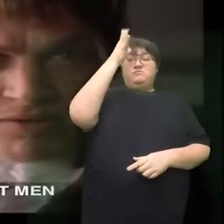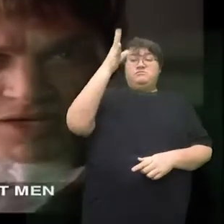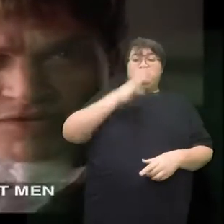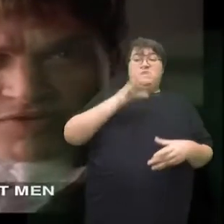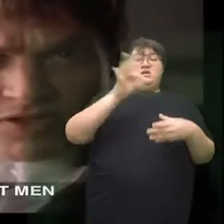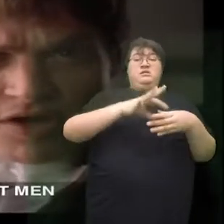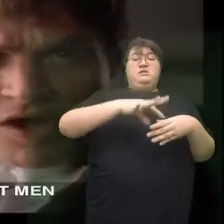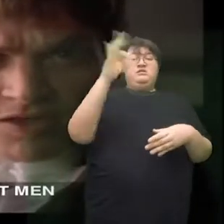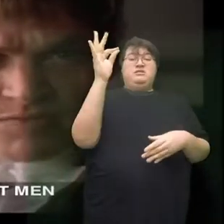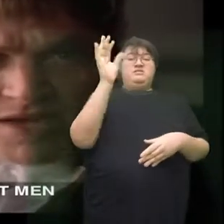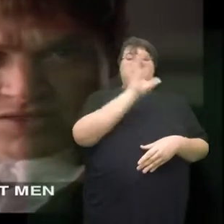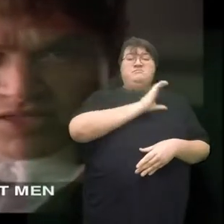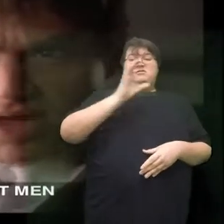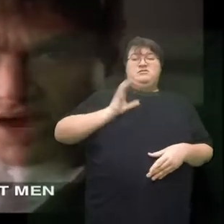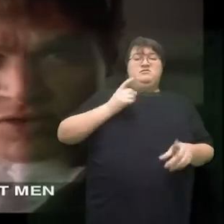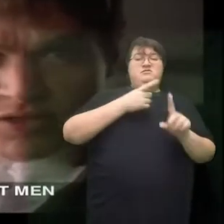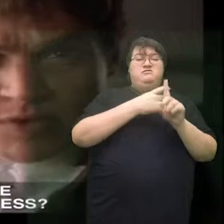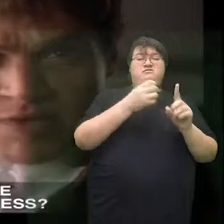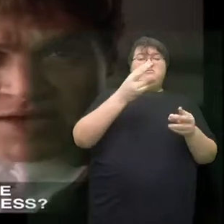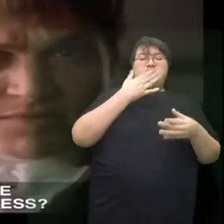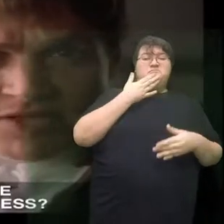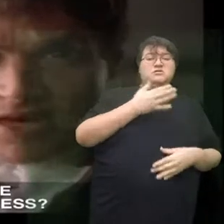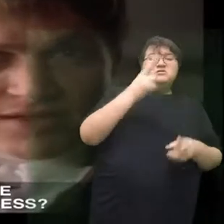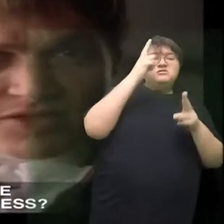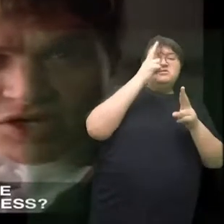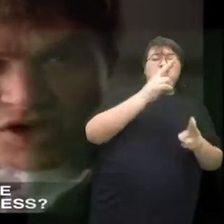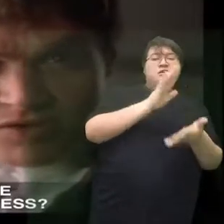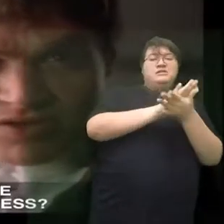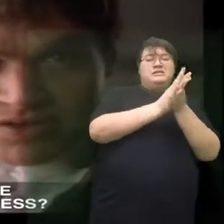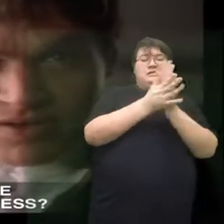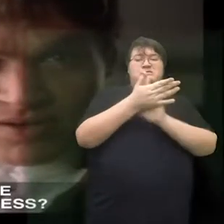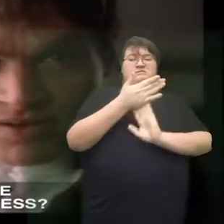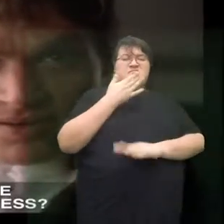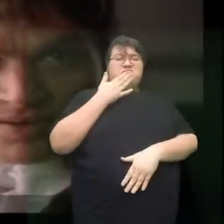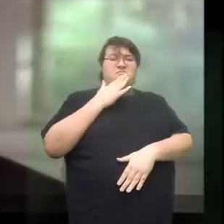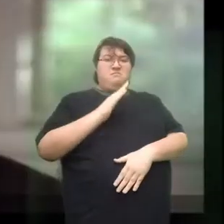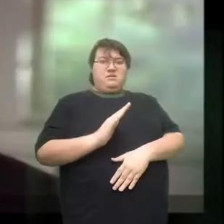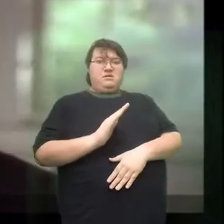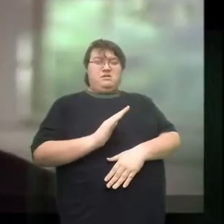spell that converts honest men to tyrants when they become delegates to Congress?